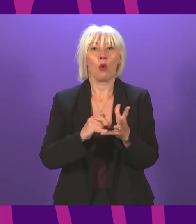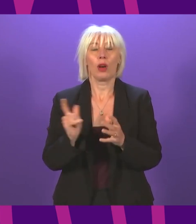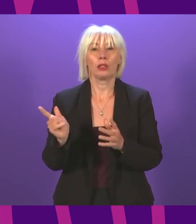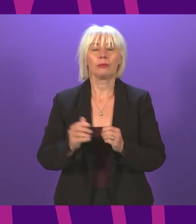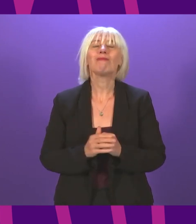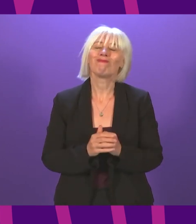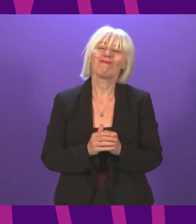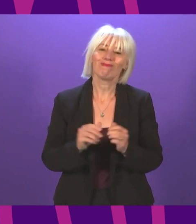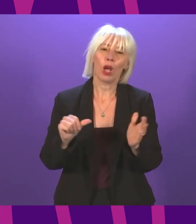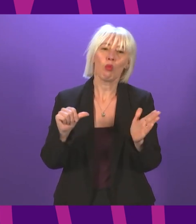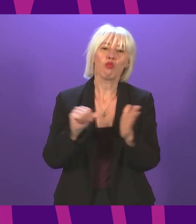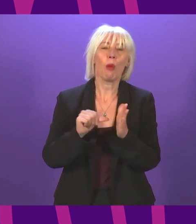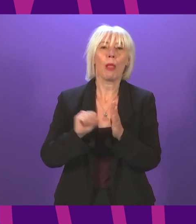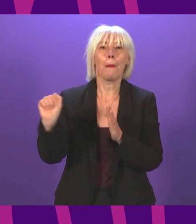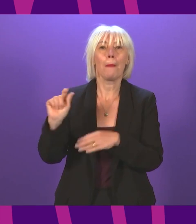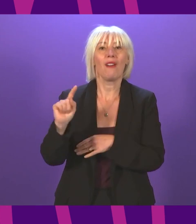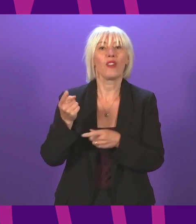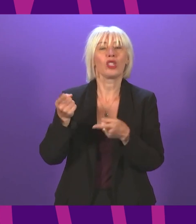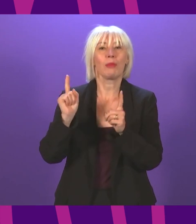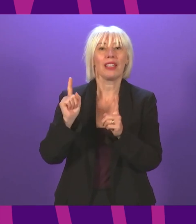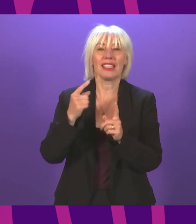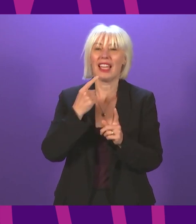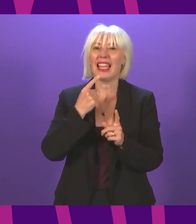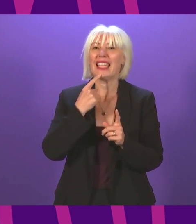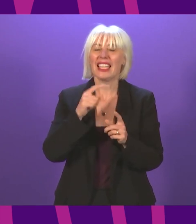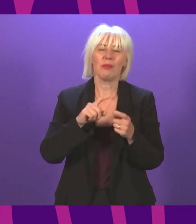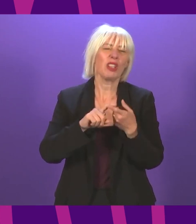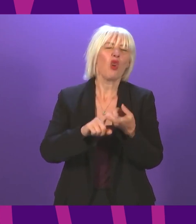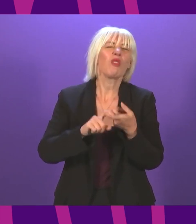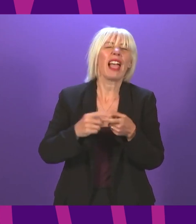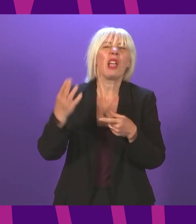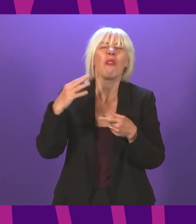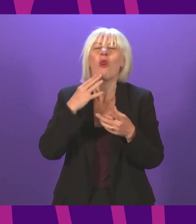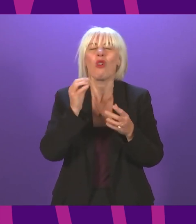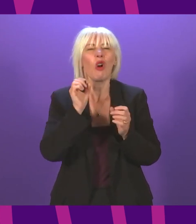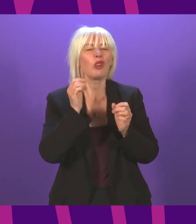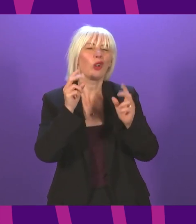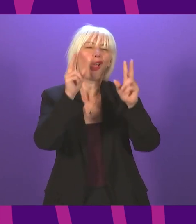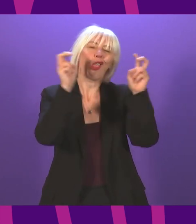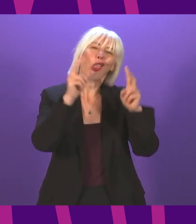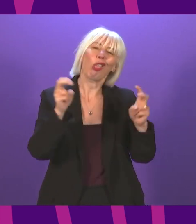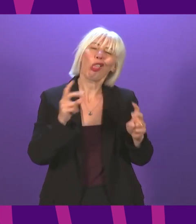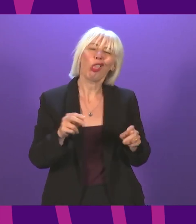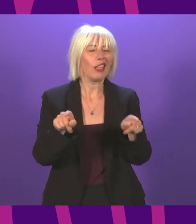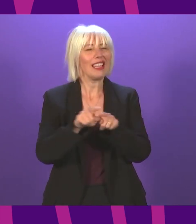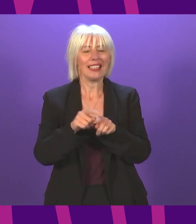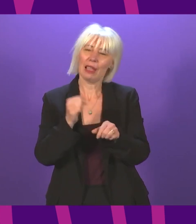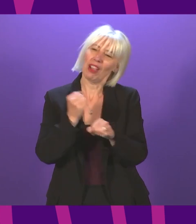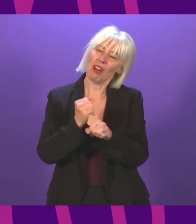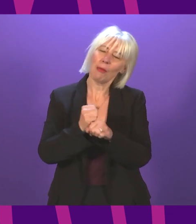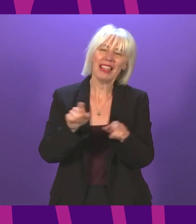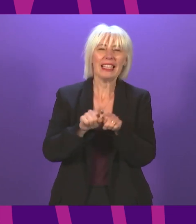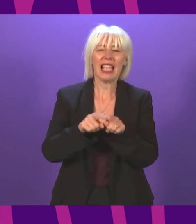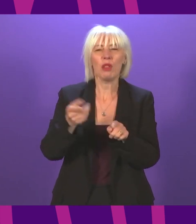The problem the First Minister has is that, she relied on slogans in opposition, she's kept relying on slogans in government. And that's the problem for people